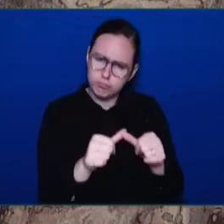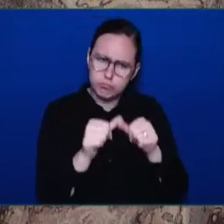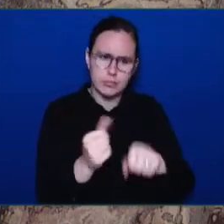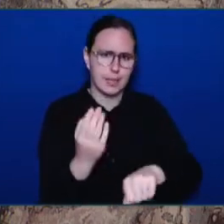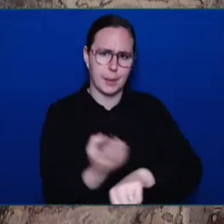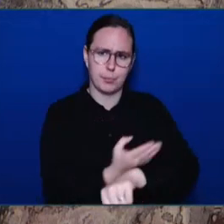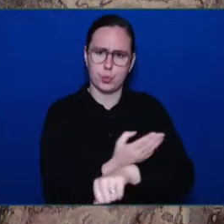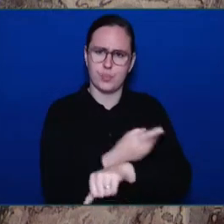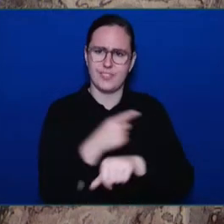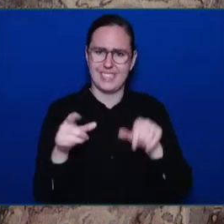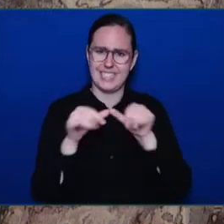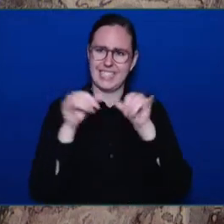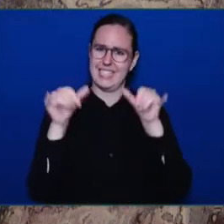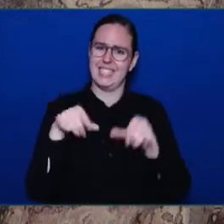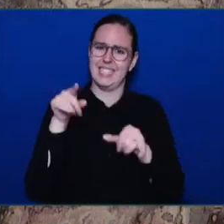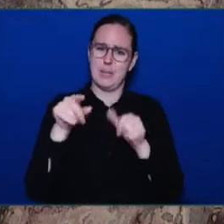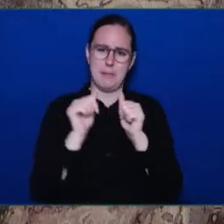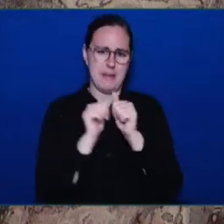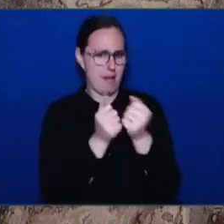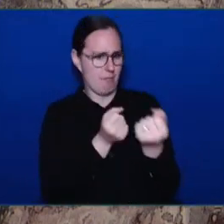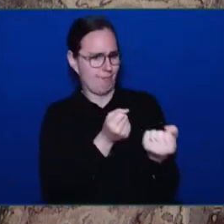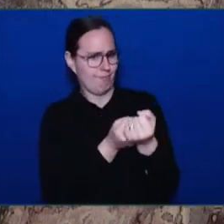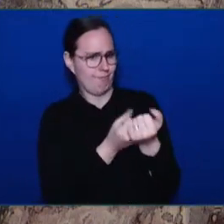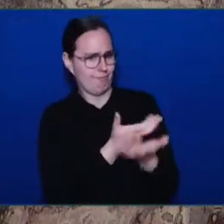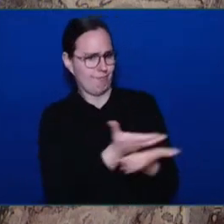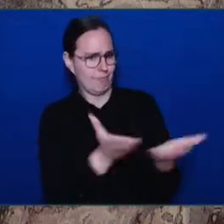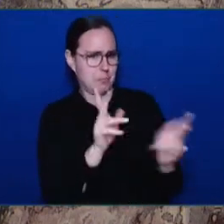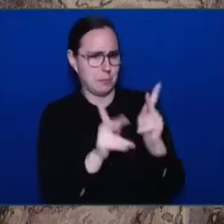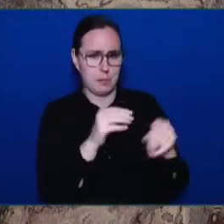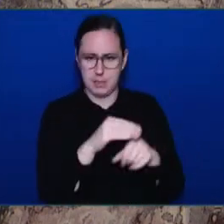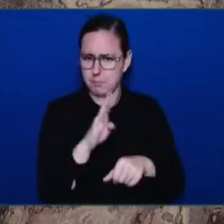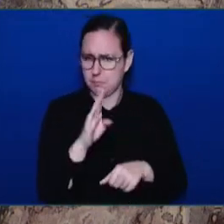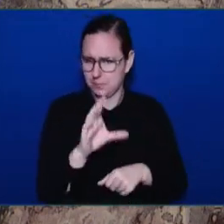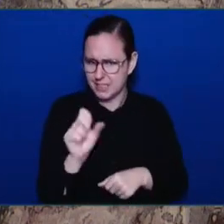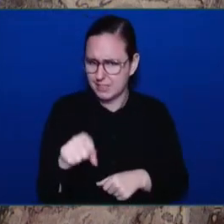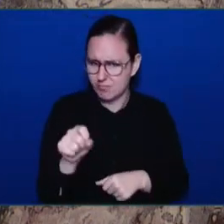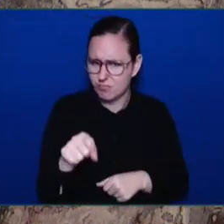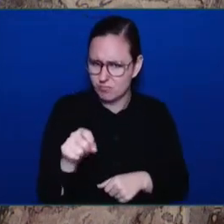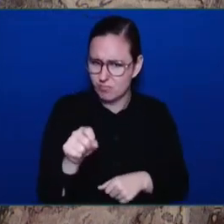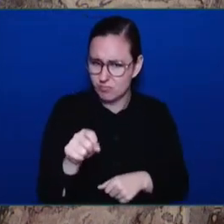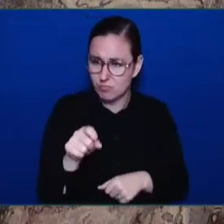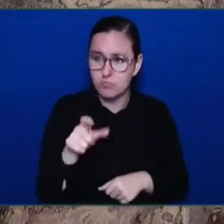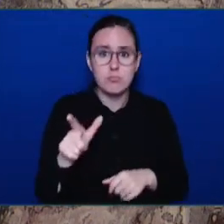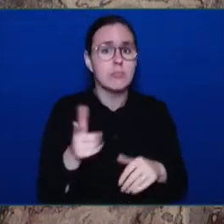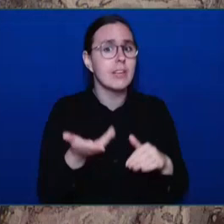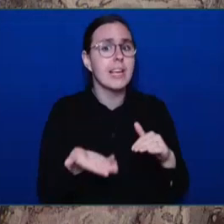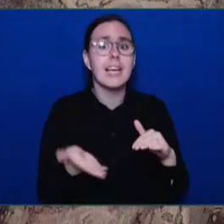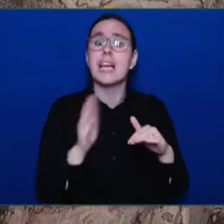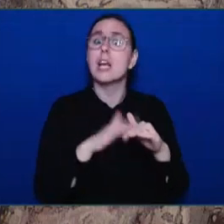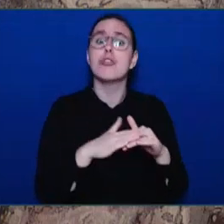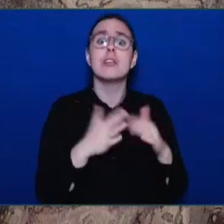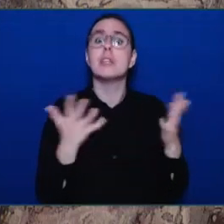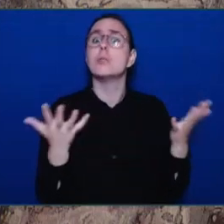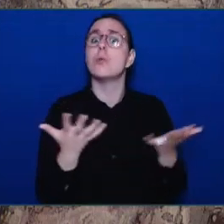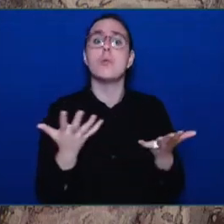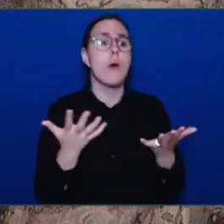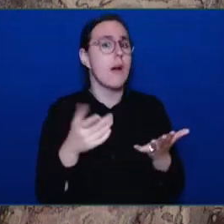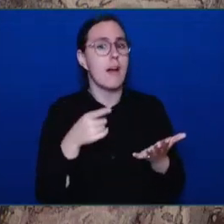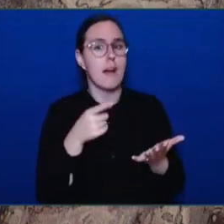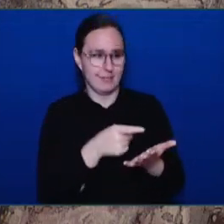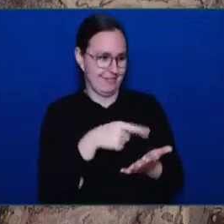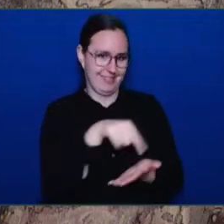The increases that we implemented affecting people on income assistance and disability assistance were welcome.